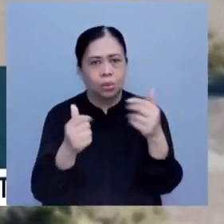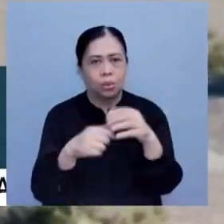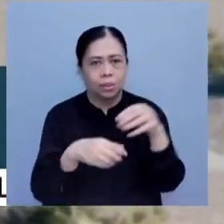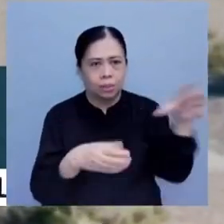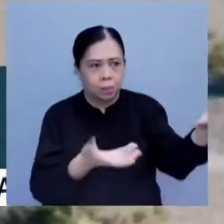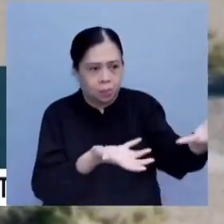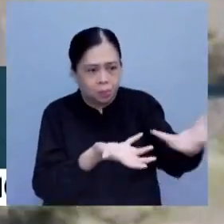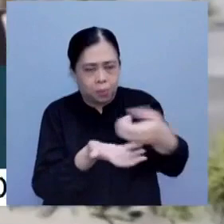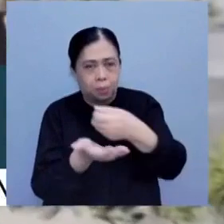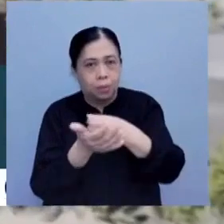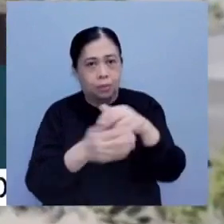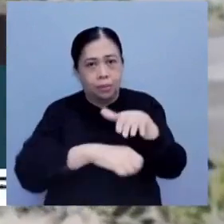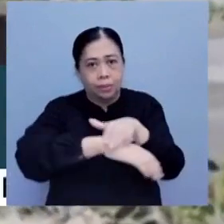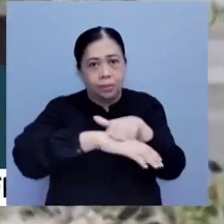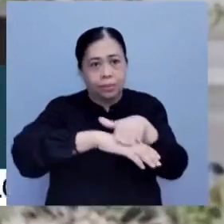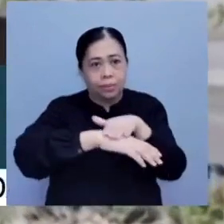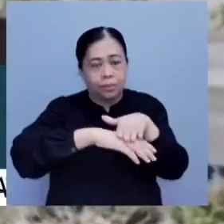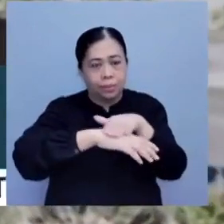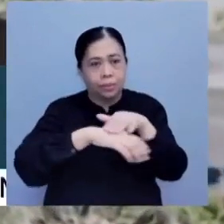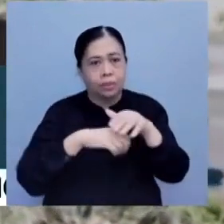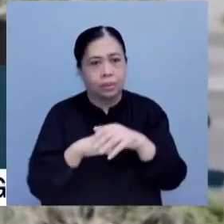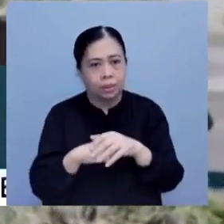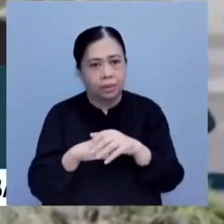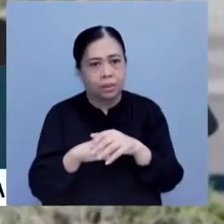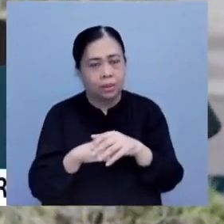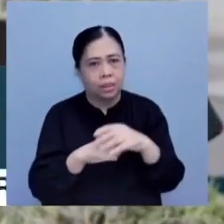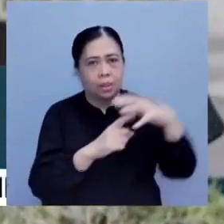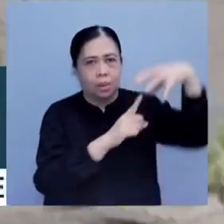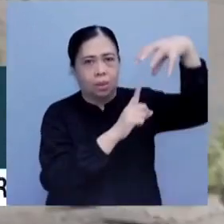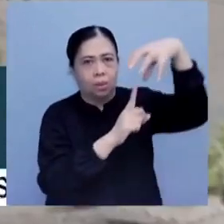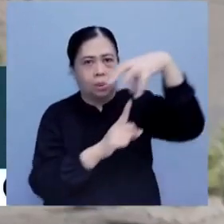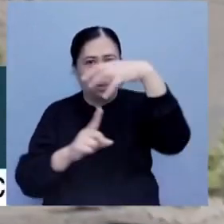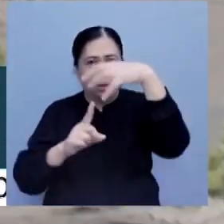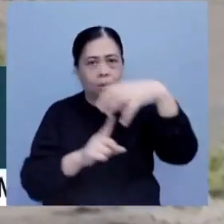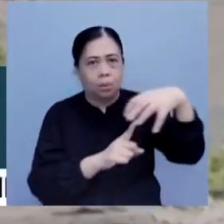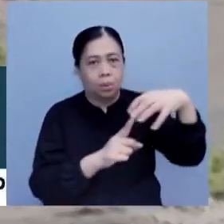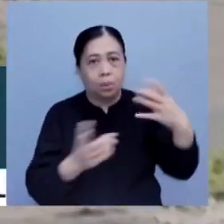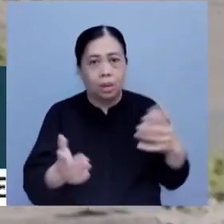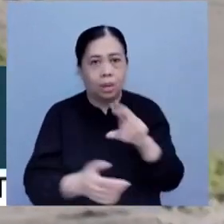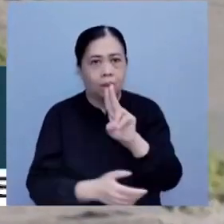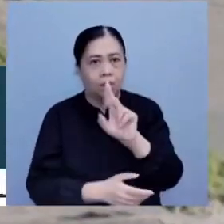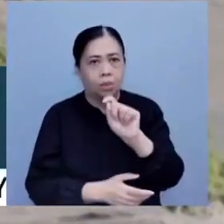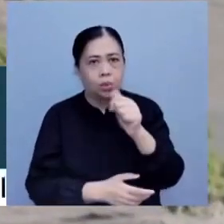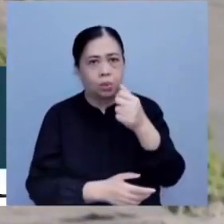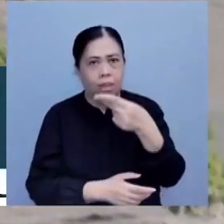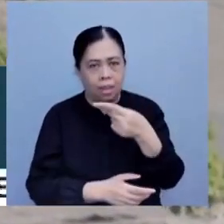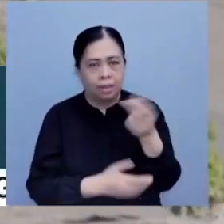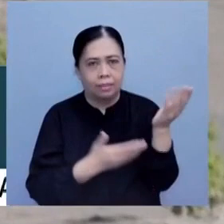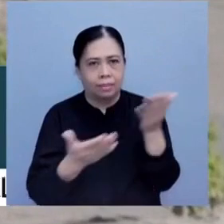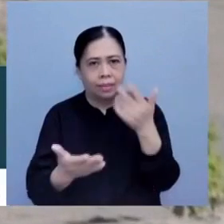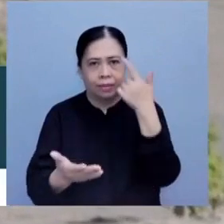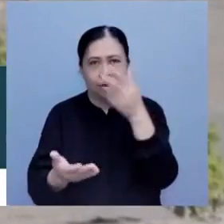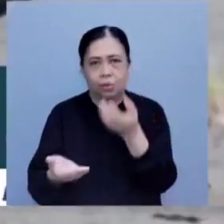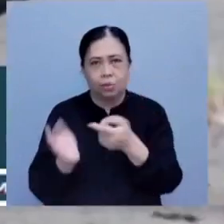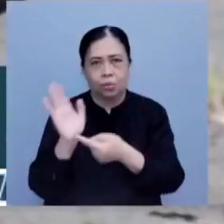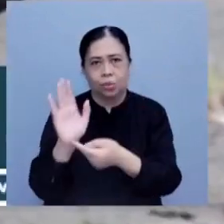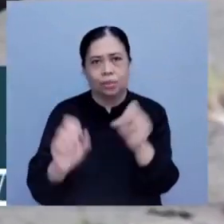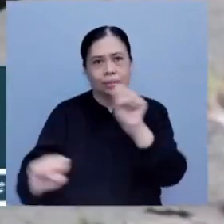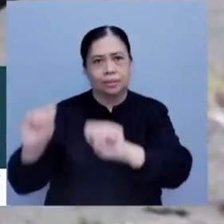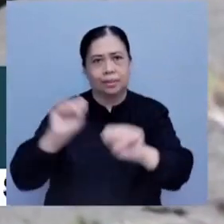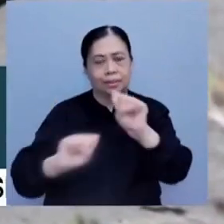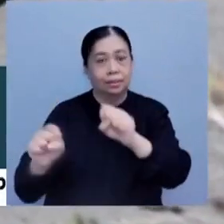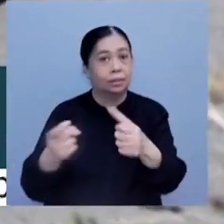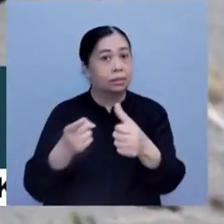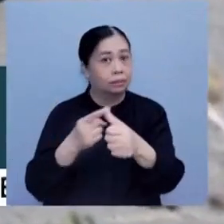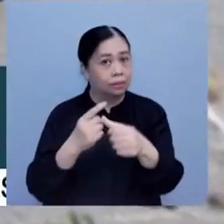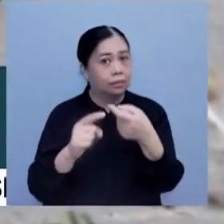up from the surface of an asteroid parachuted into the Utah desert, delivering the specimen to scientists. This is a first for NASA.